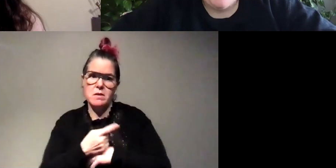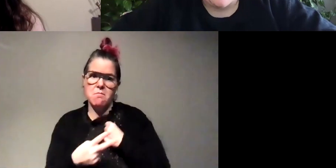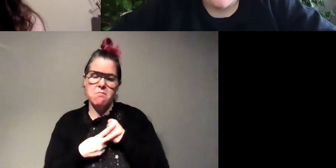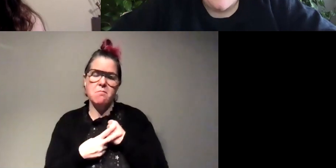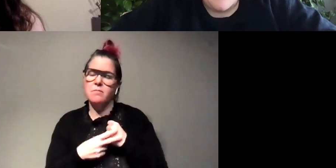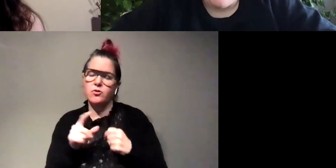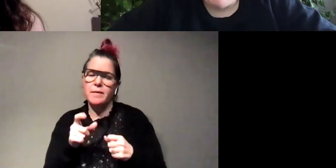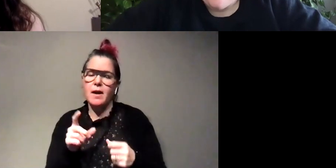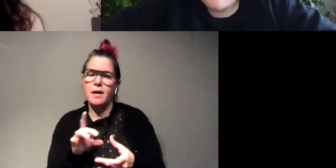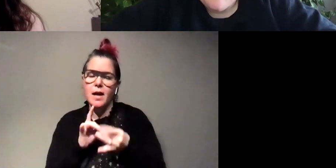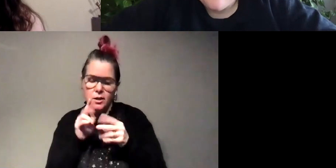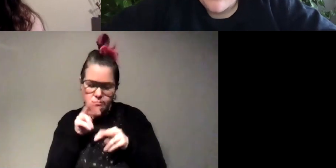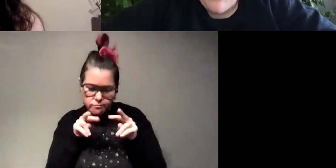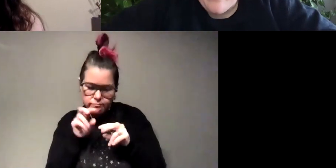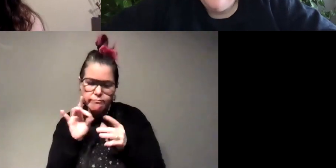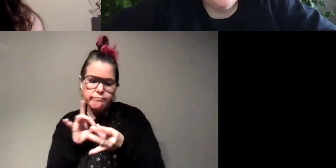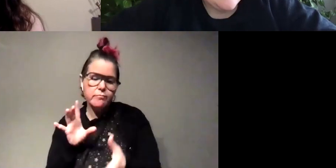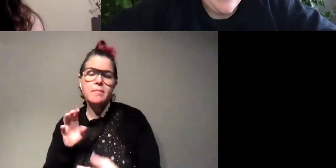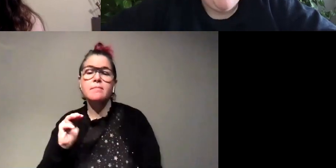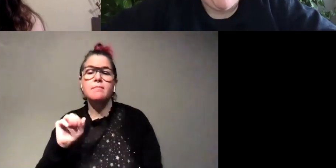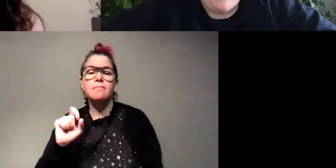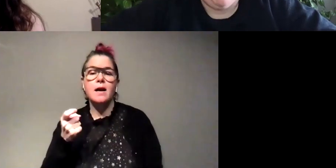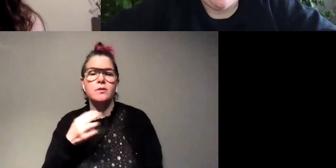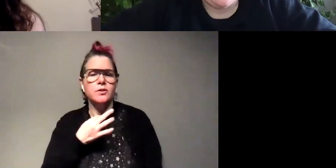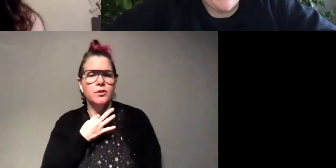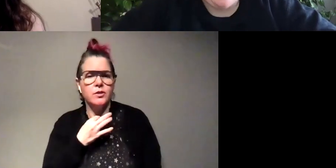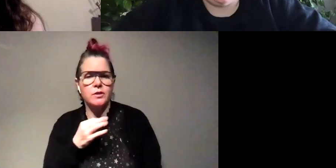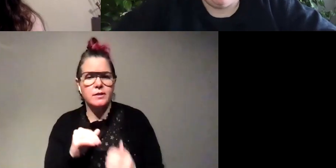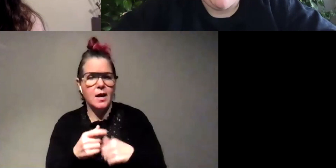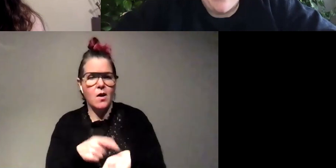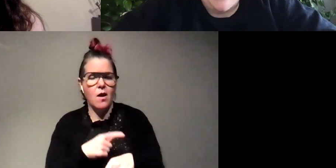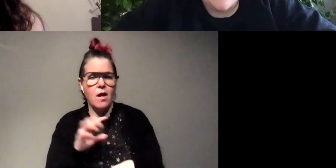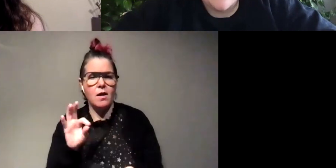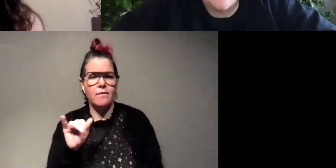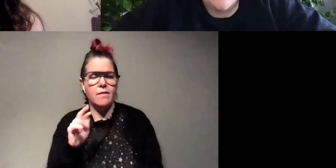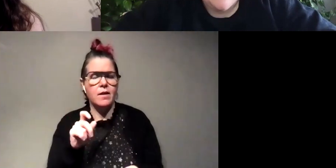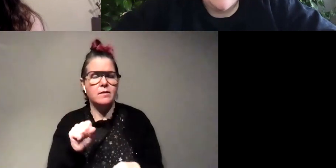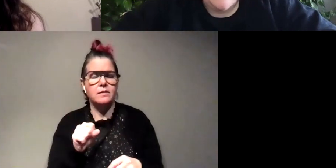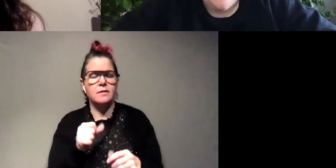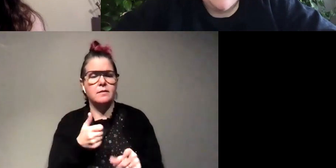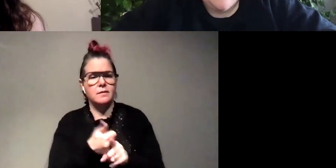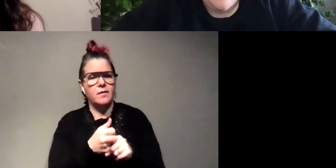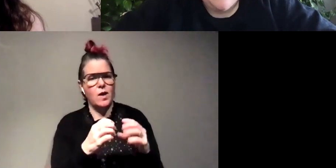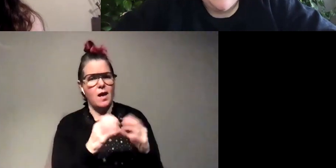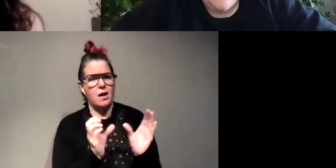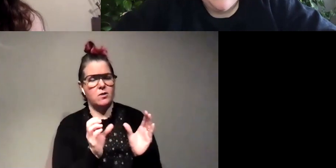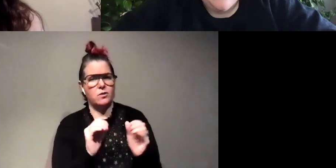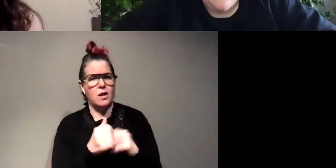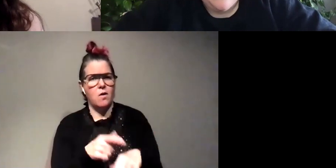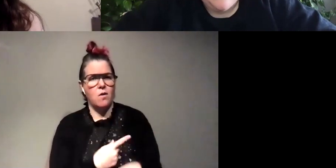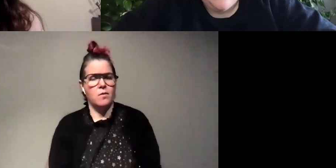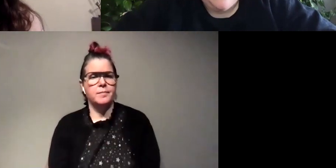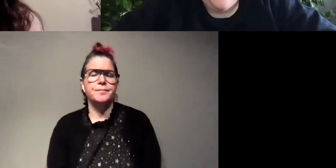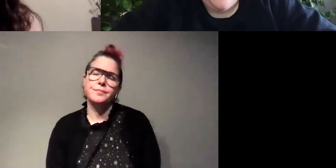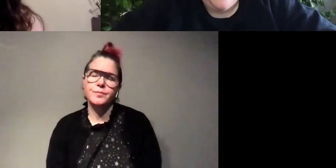great um max wants to know how long does it take for fireflies to hatch from their eggs um so kind of depends